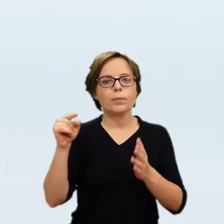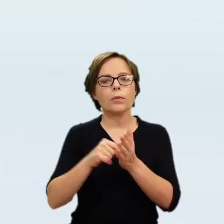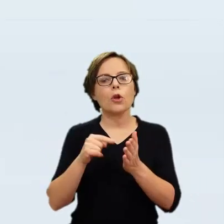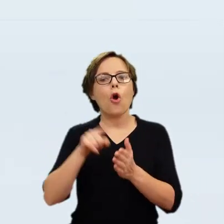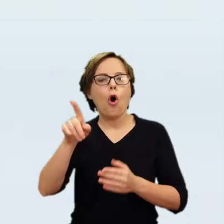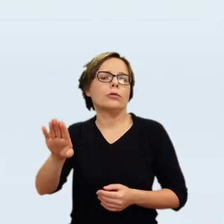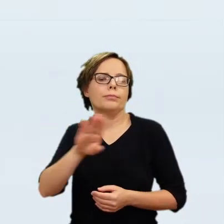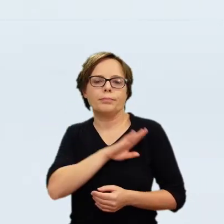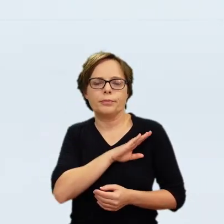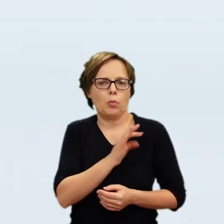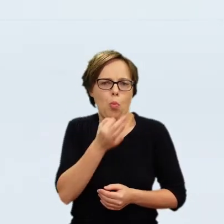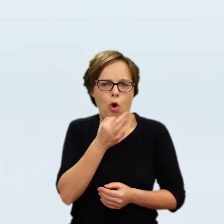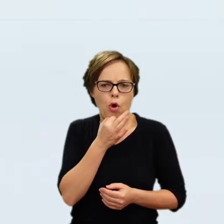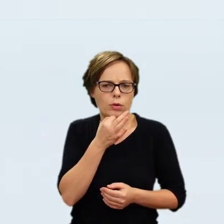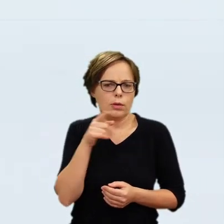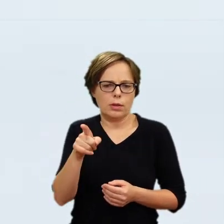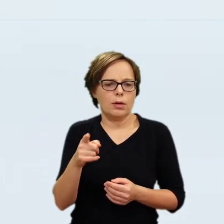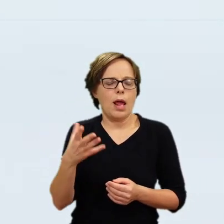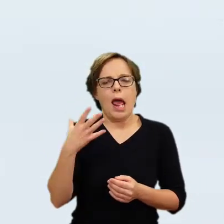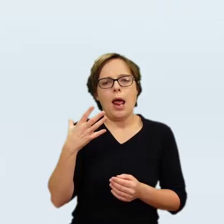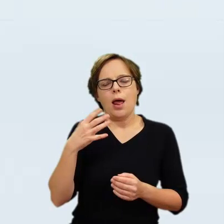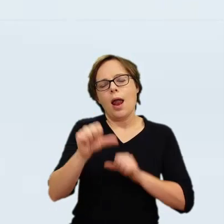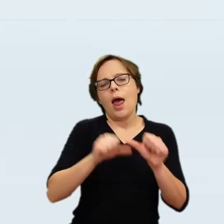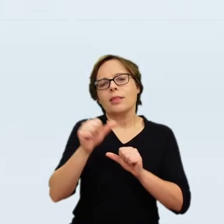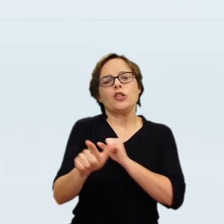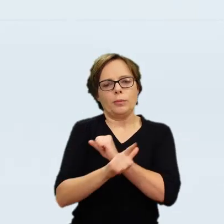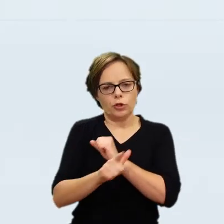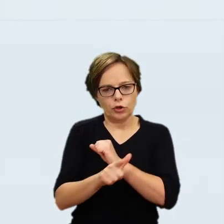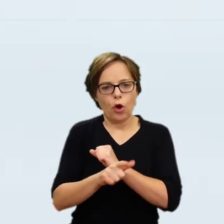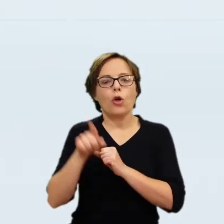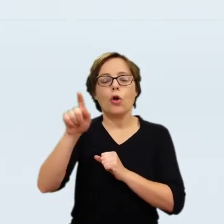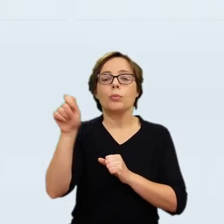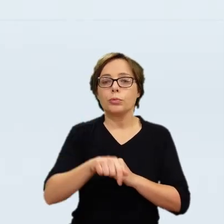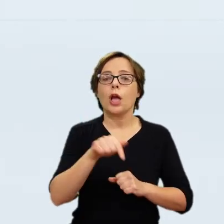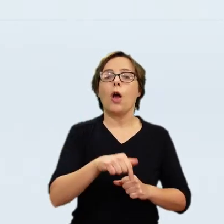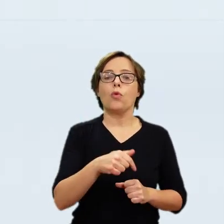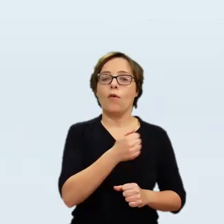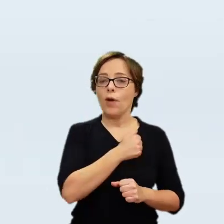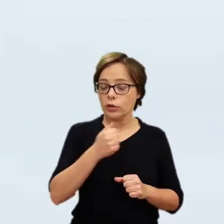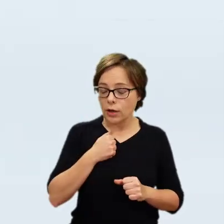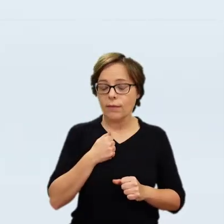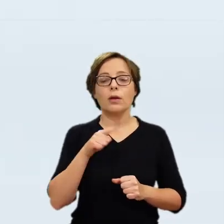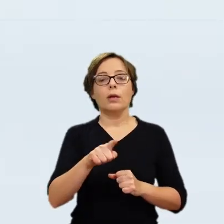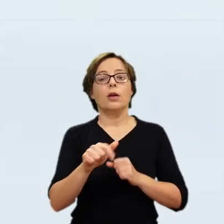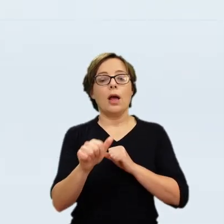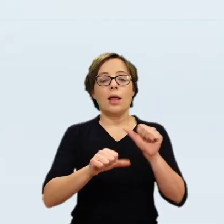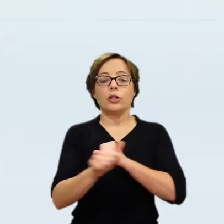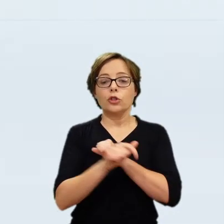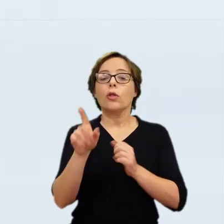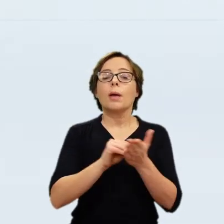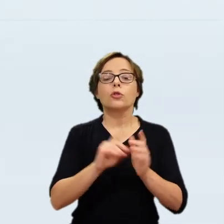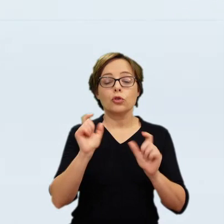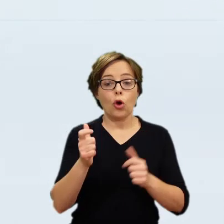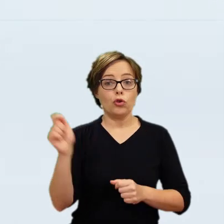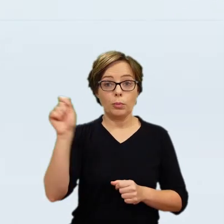very young in the 70s, wrote, came to Warsaw in the 60s. And he wrote this very beautiful thing where he said that